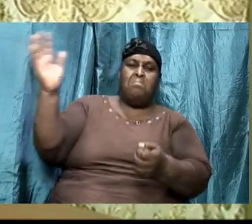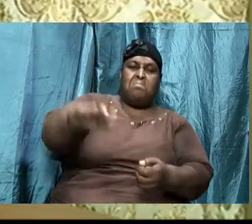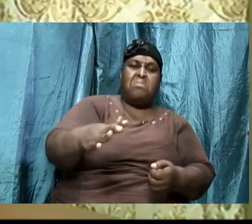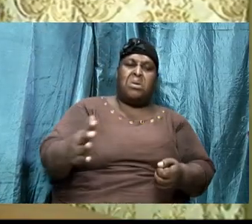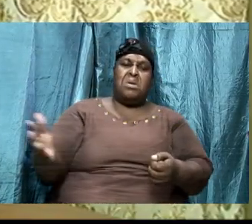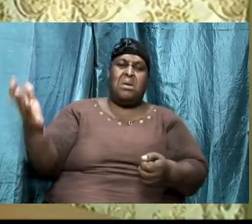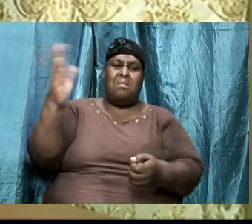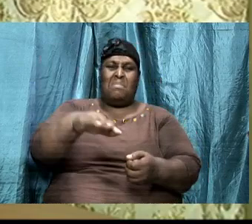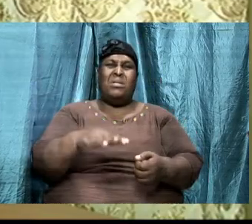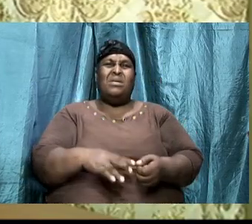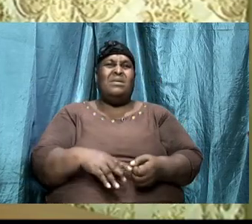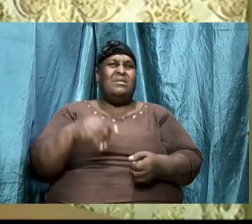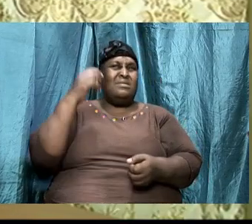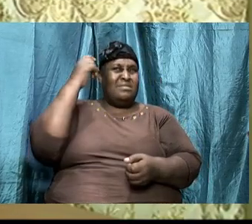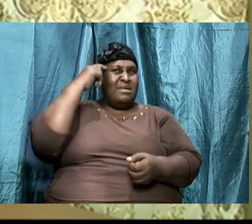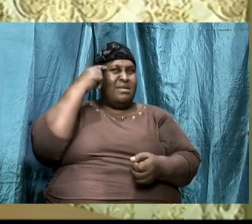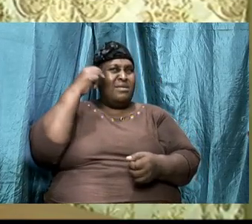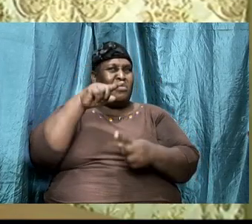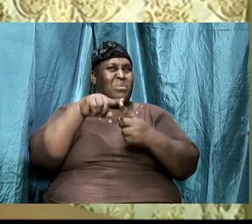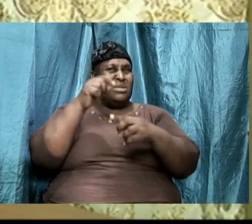you to make a stand